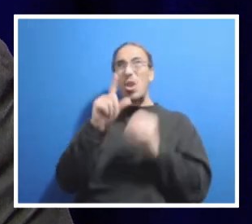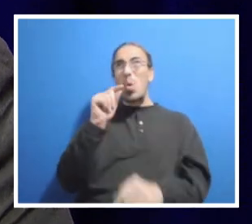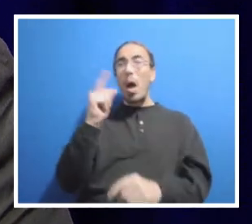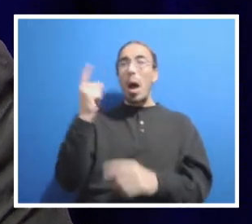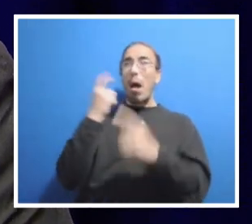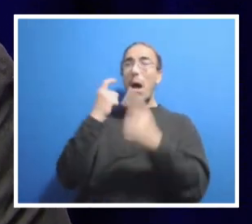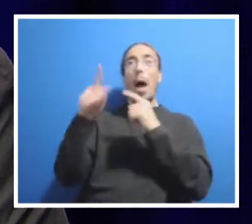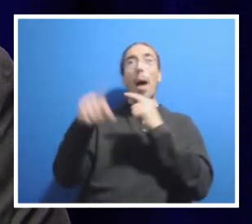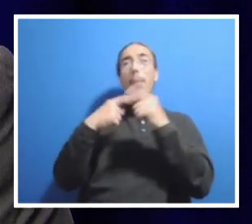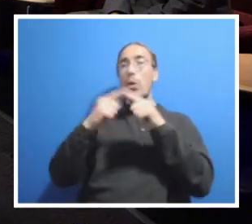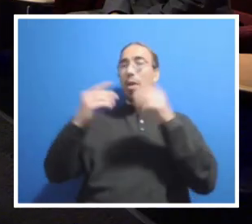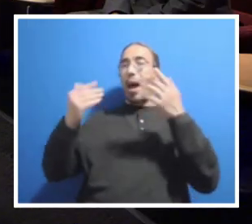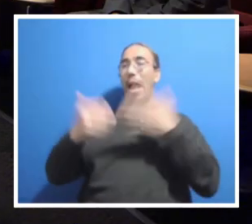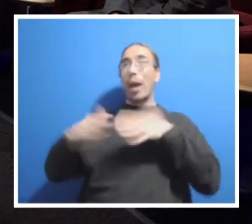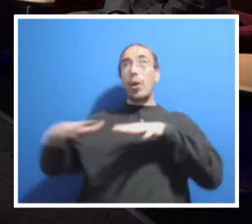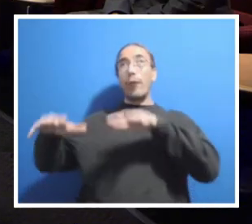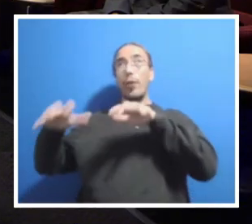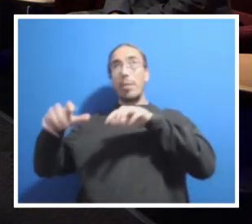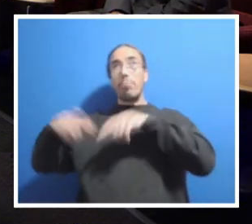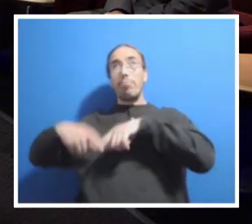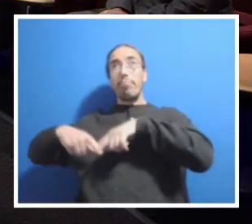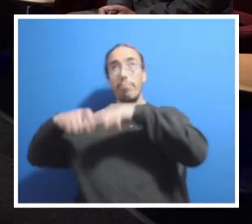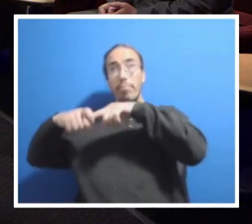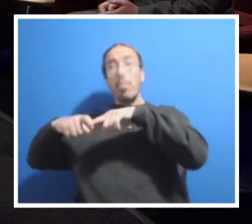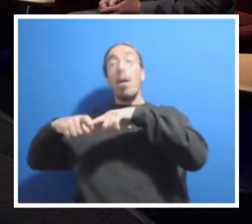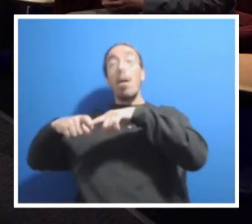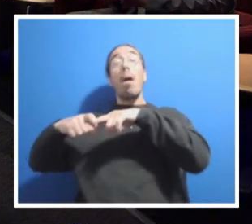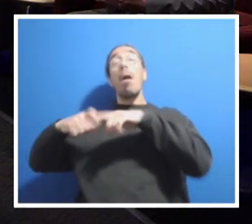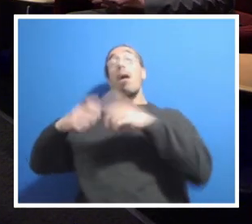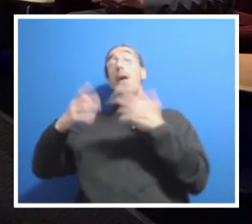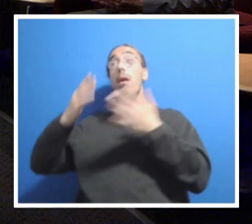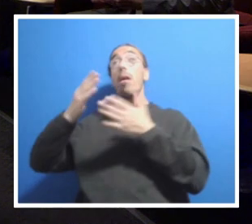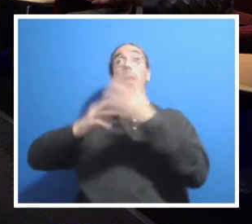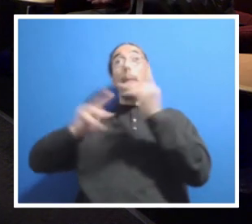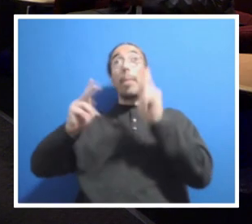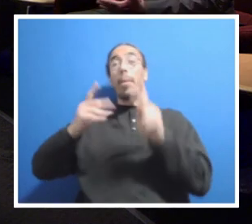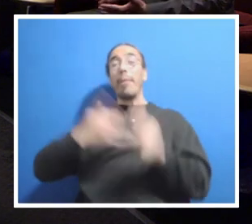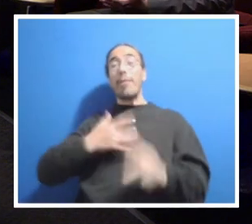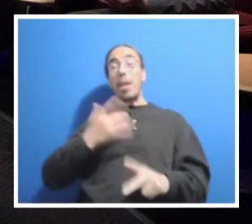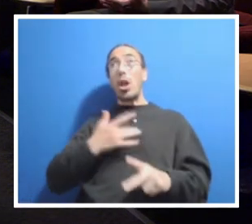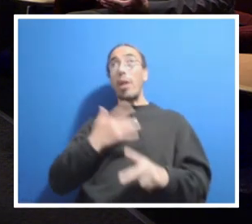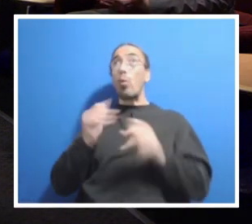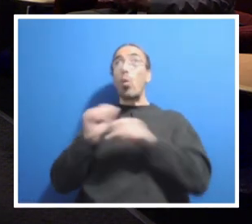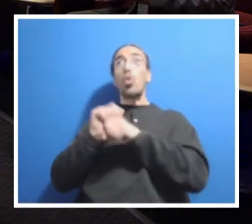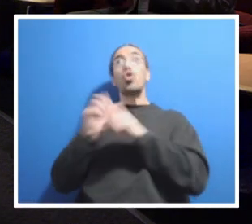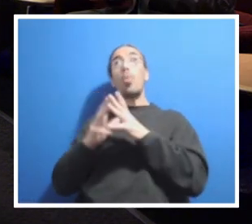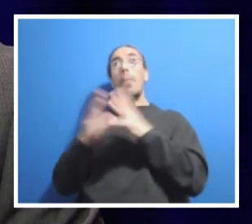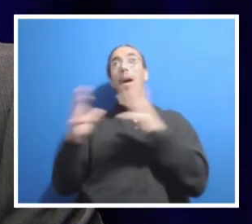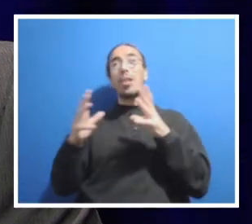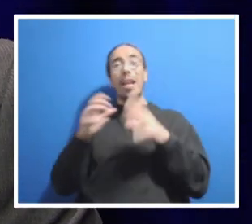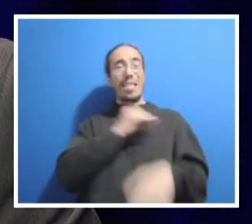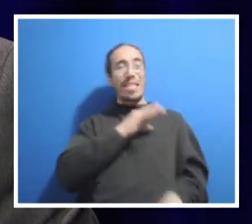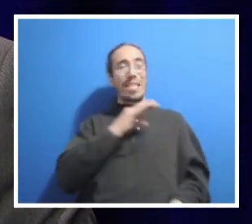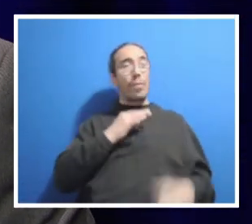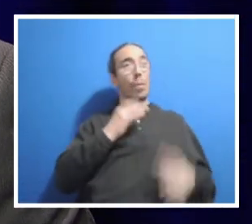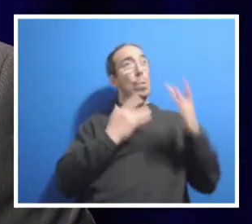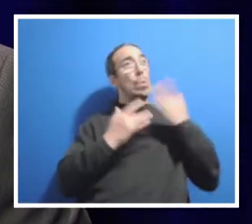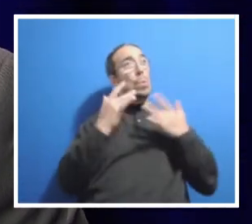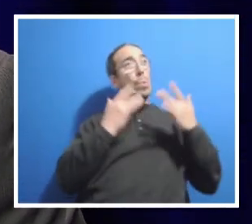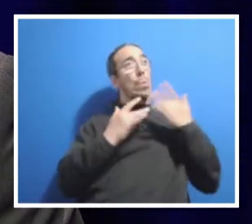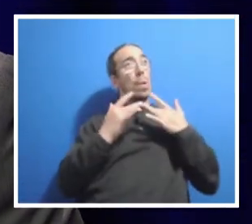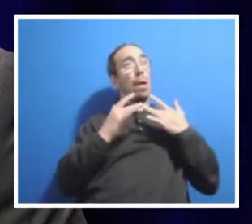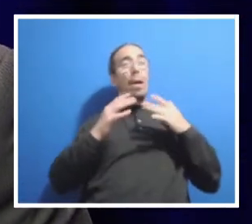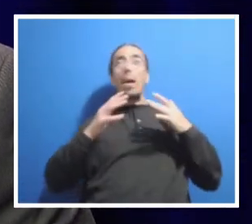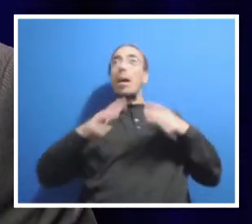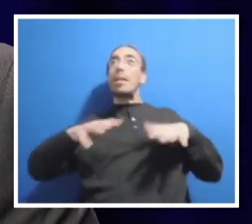how that's affecting their workloads. People say that they feel overworked and understaffed already and this hiring freeze is compounding